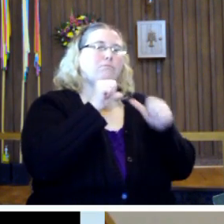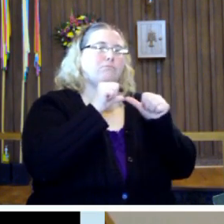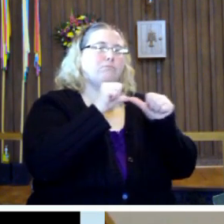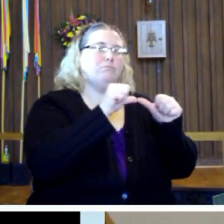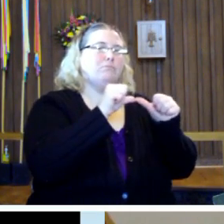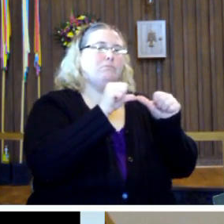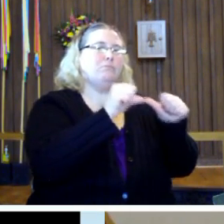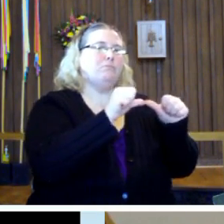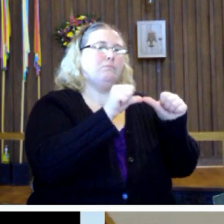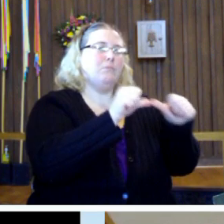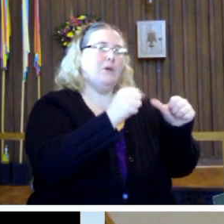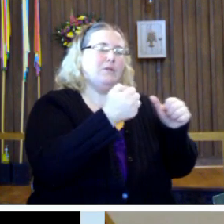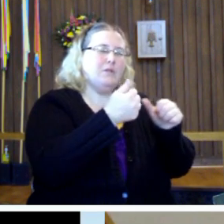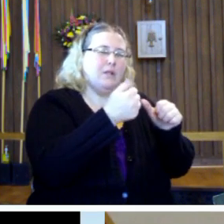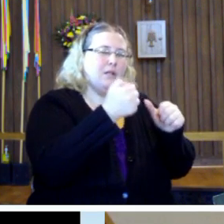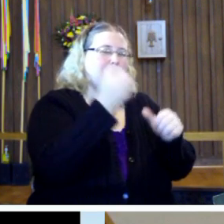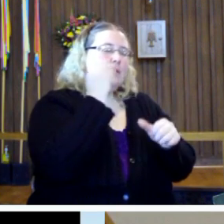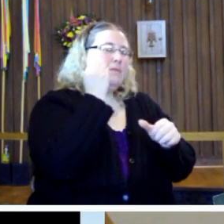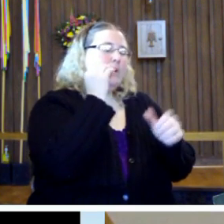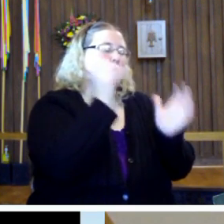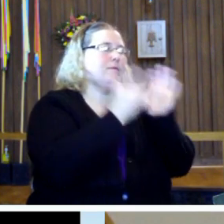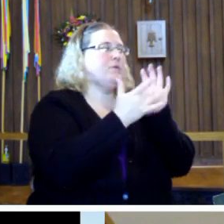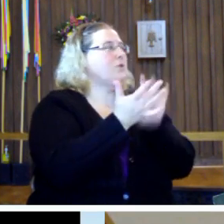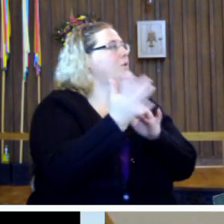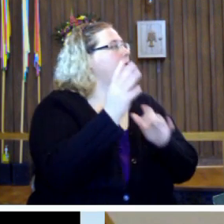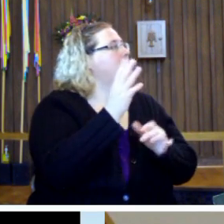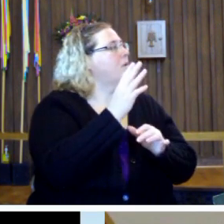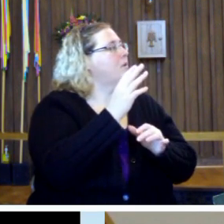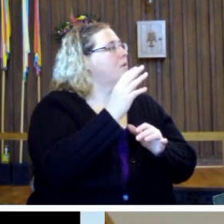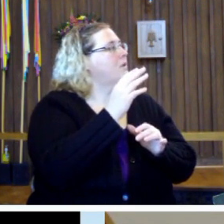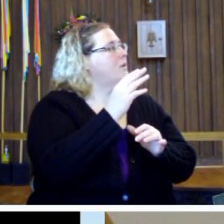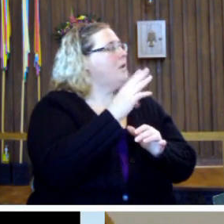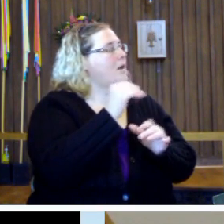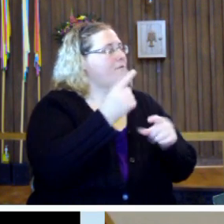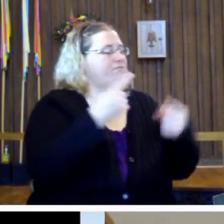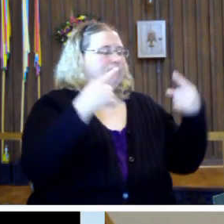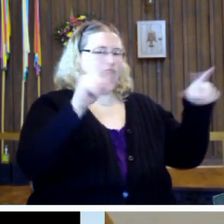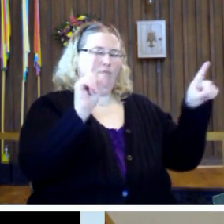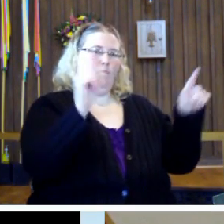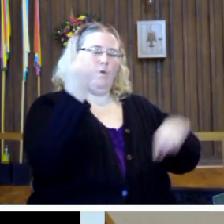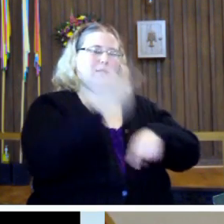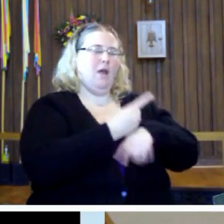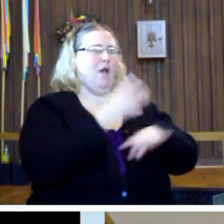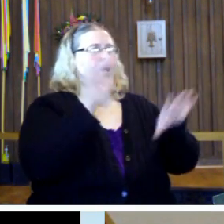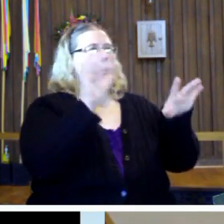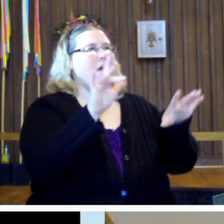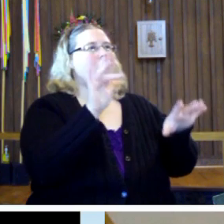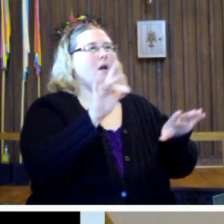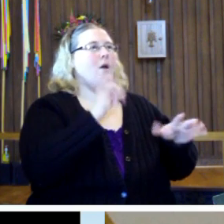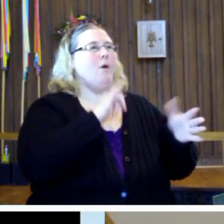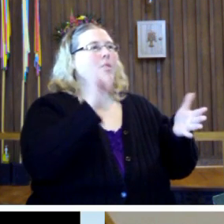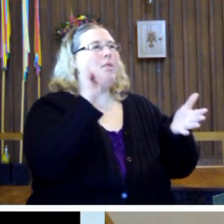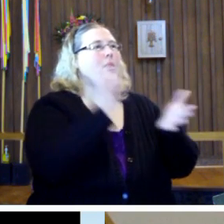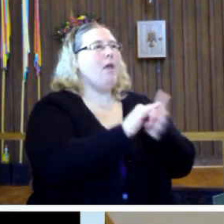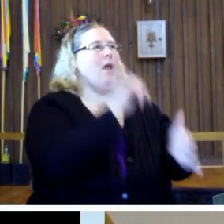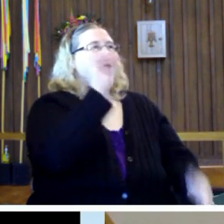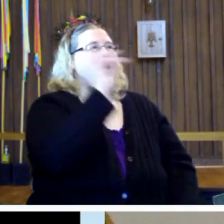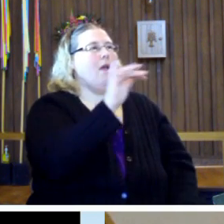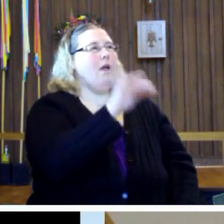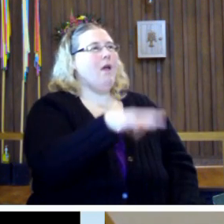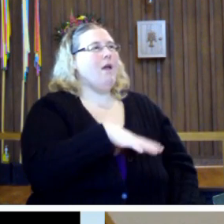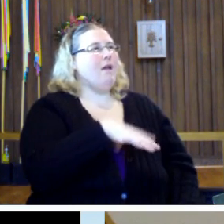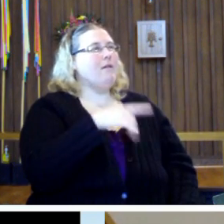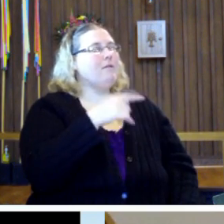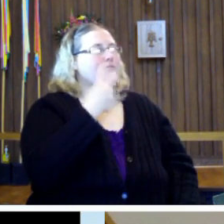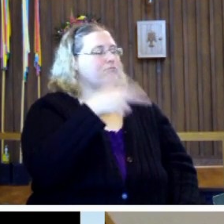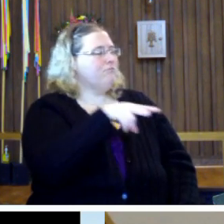little experiences of, of Jesus. And it finally, one day you wake up and go, oh yeah. Kind